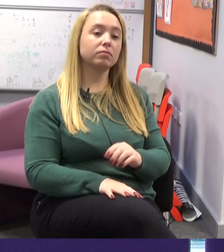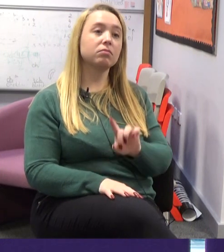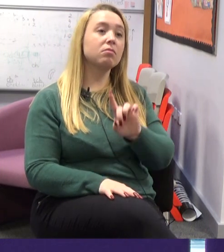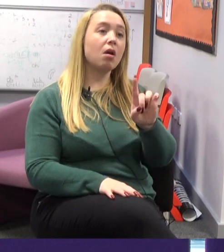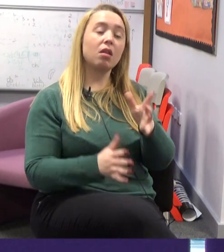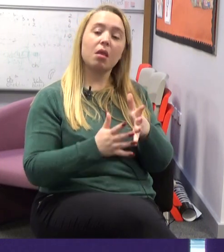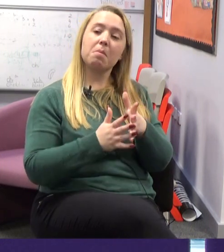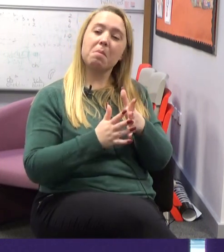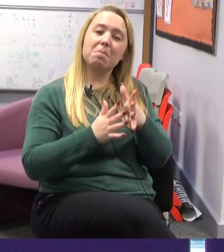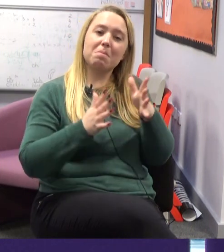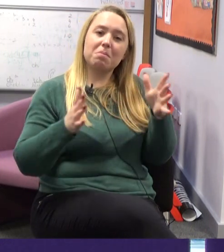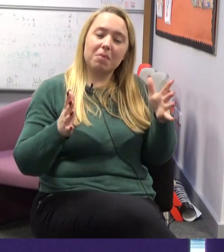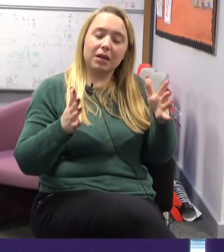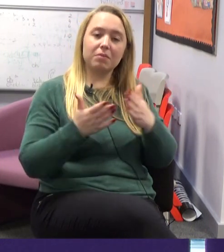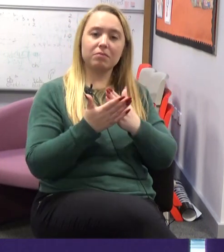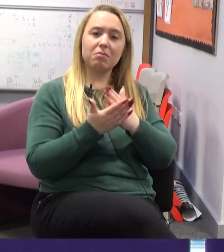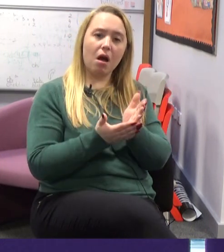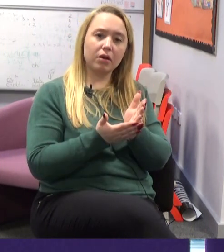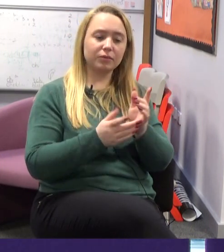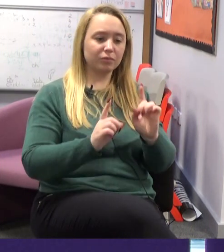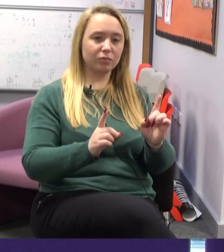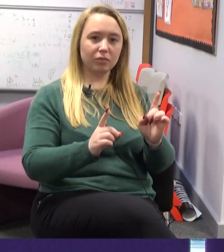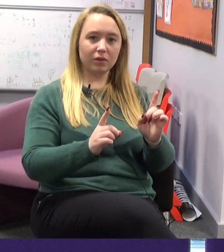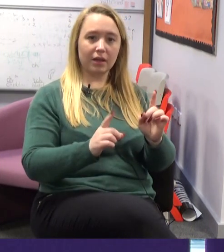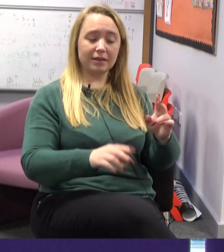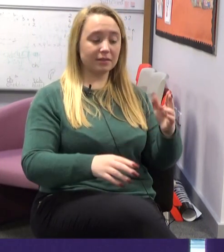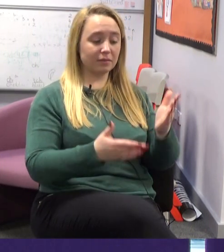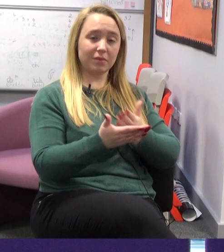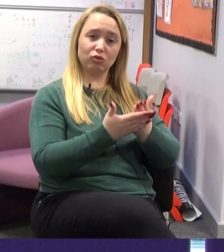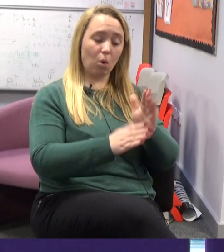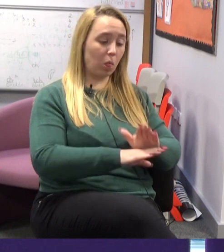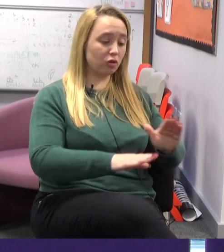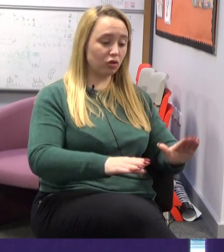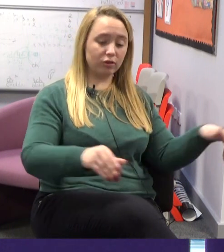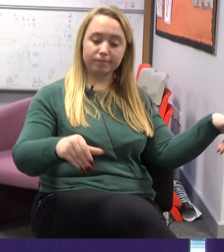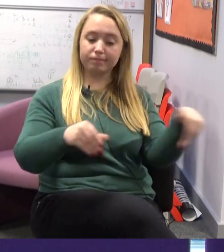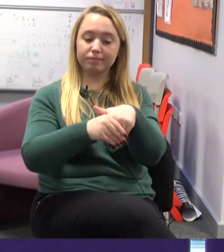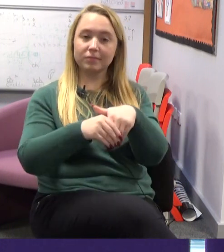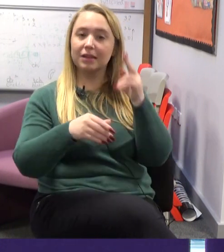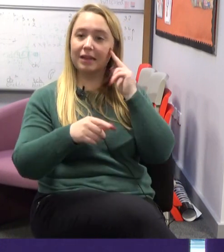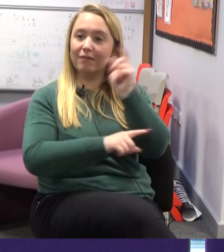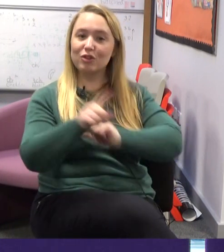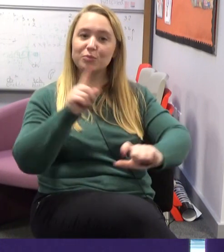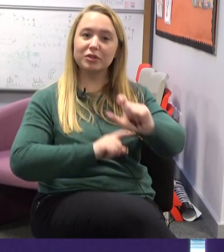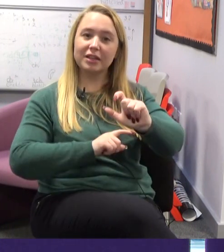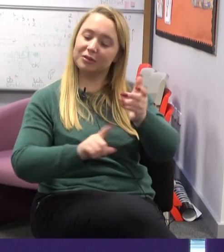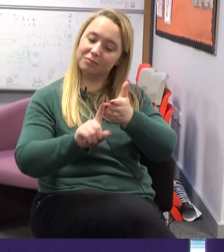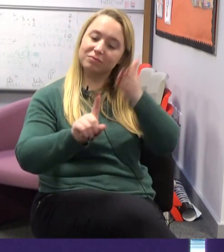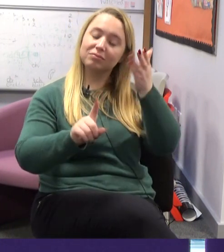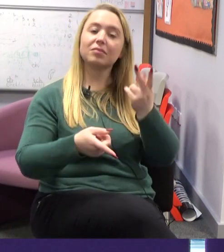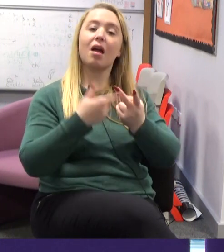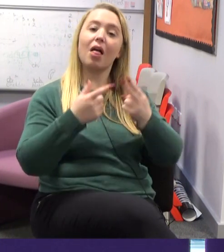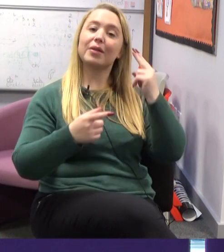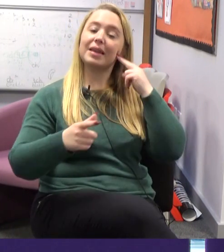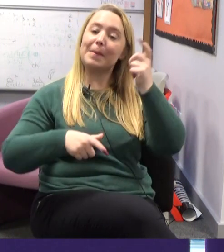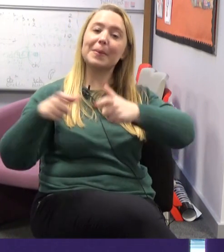issues. But really I think the big part of it is just about being involved in a deaf community